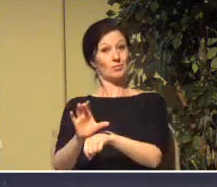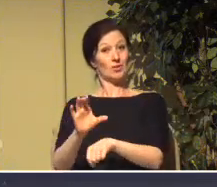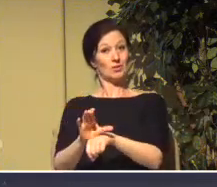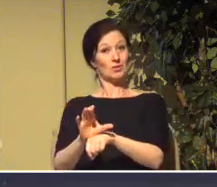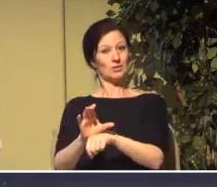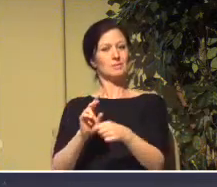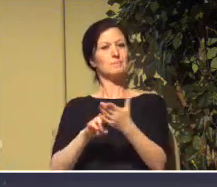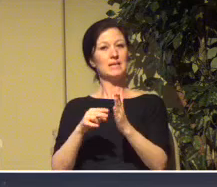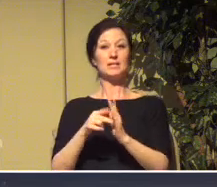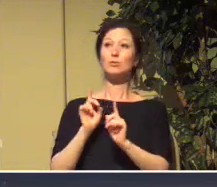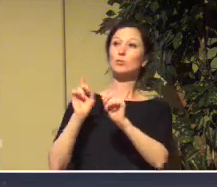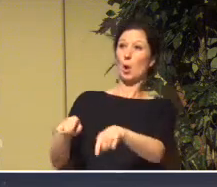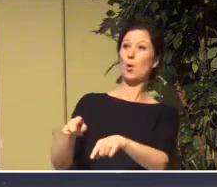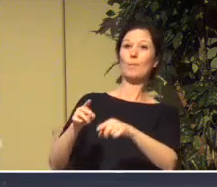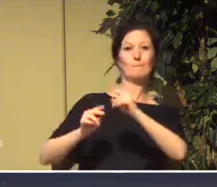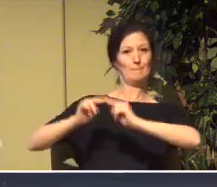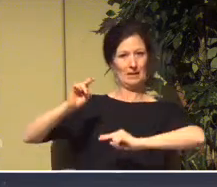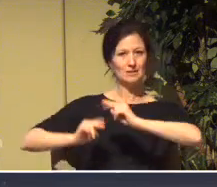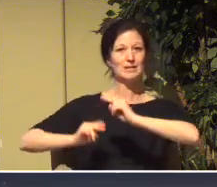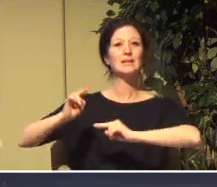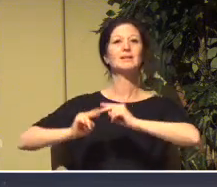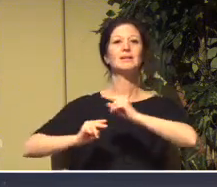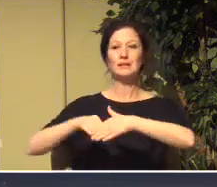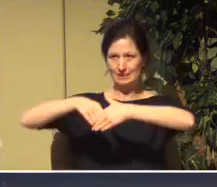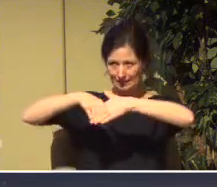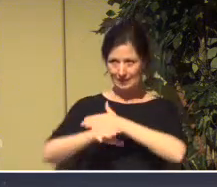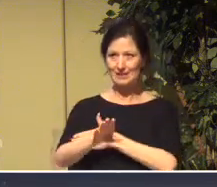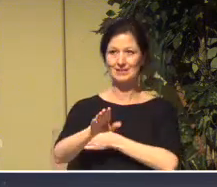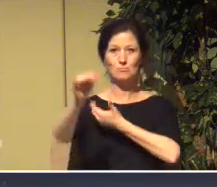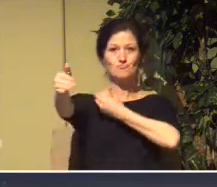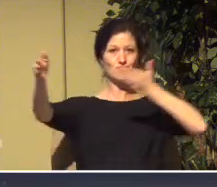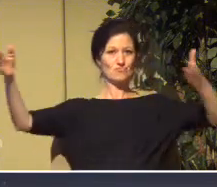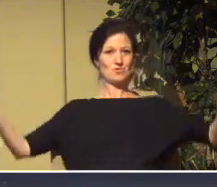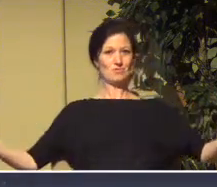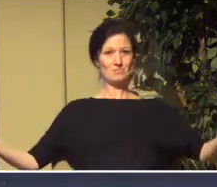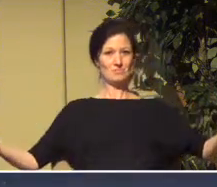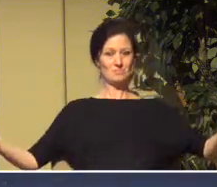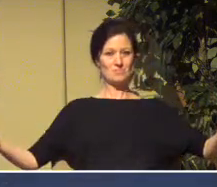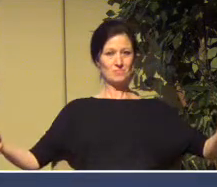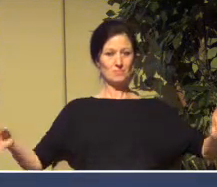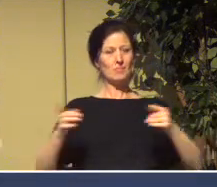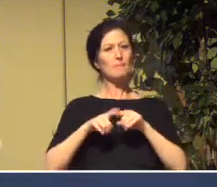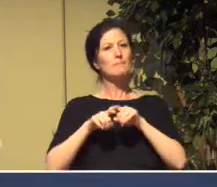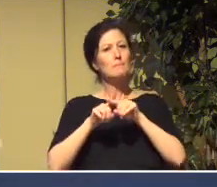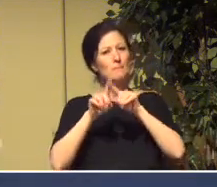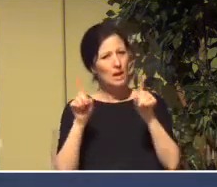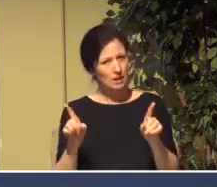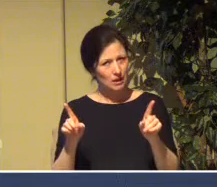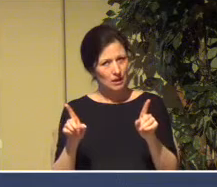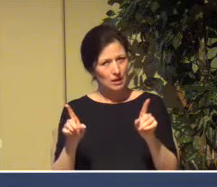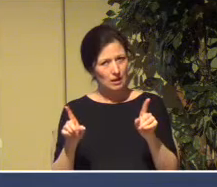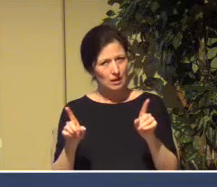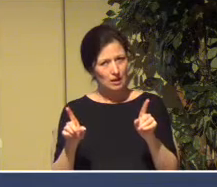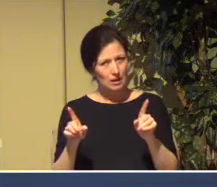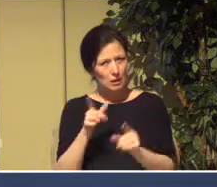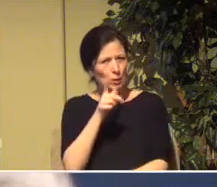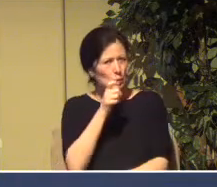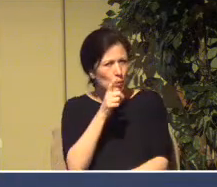coming to a building. We're talking about coming to an auditorium. But in fact, we are